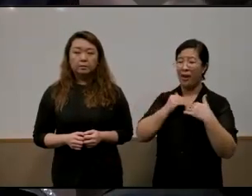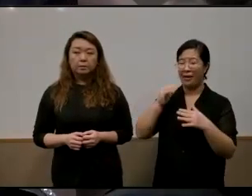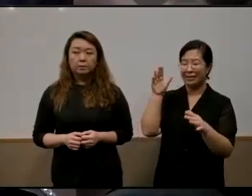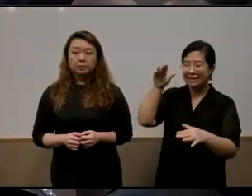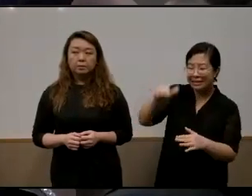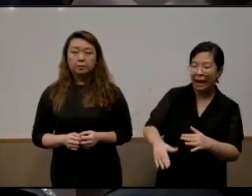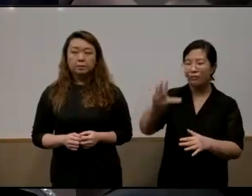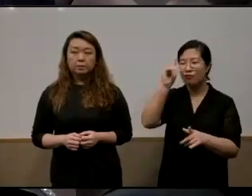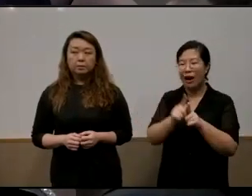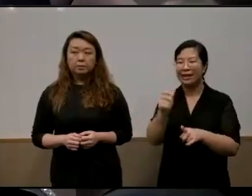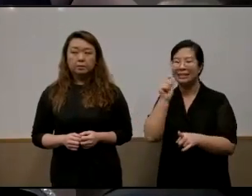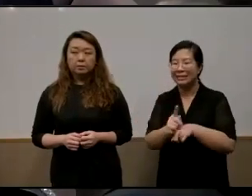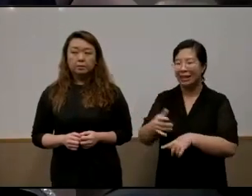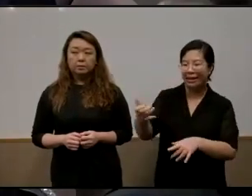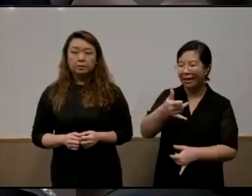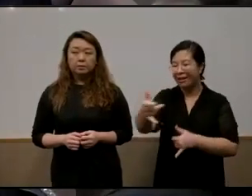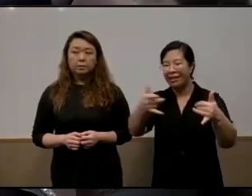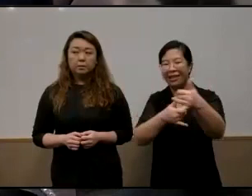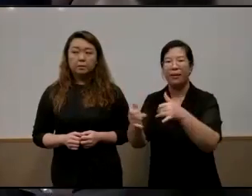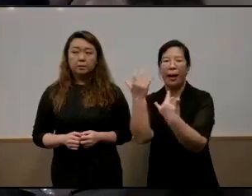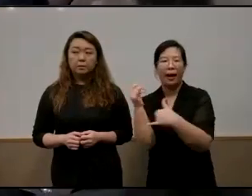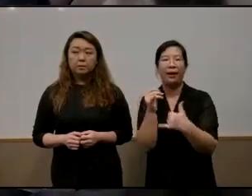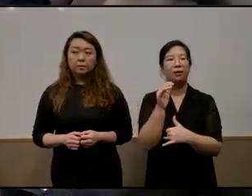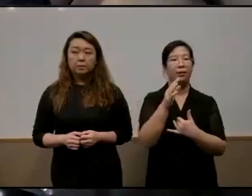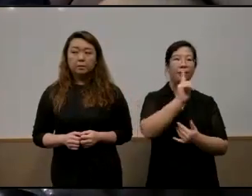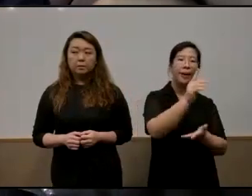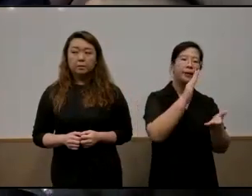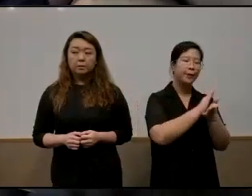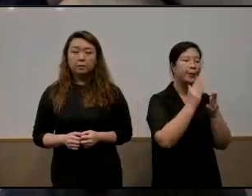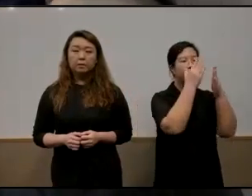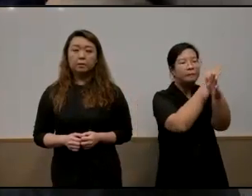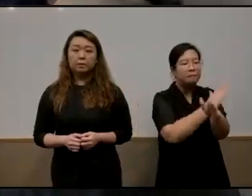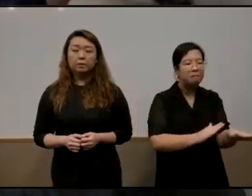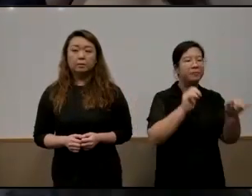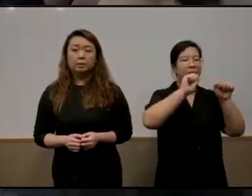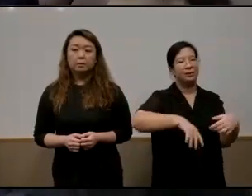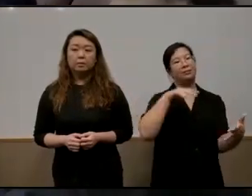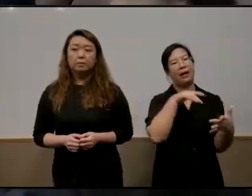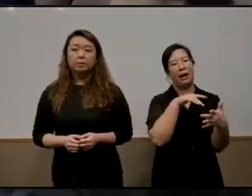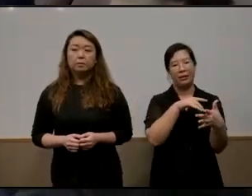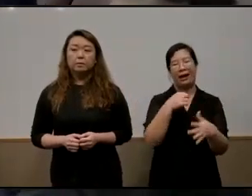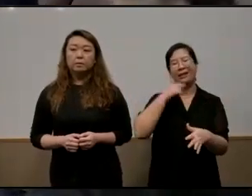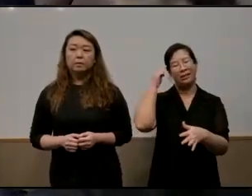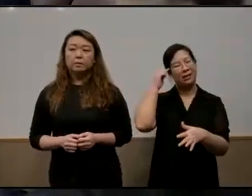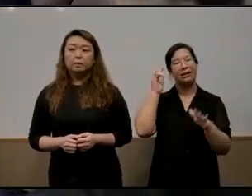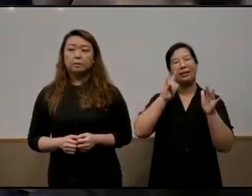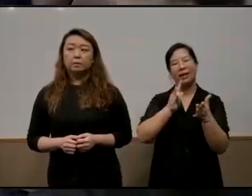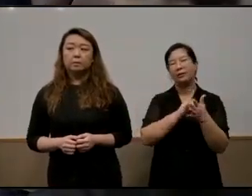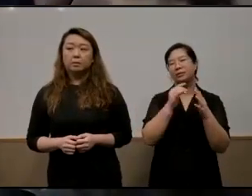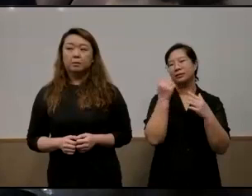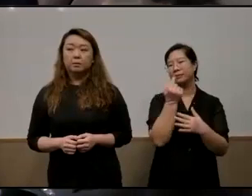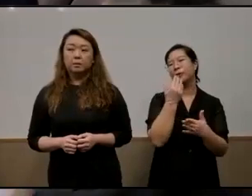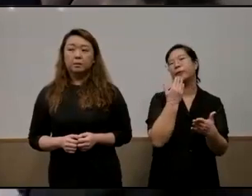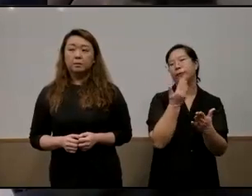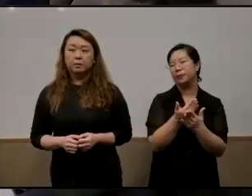they said they appreciated that schools provided that space so i think that's something that would be good to maintain or like build on